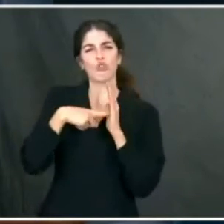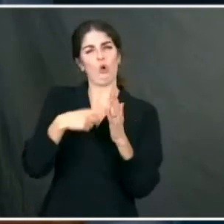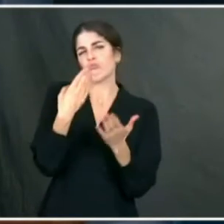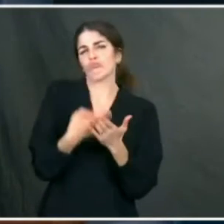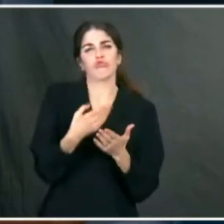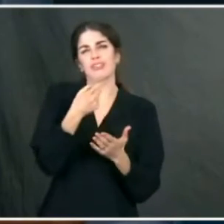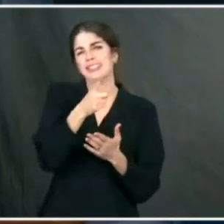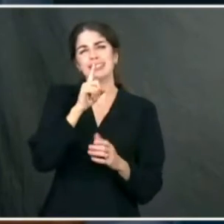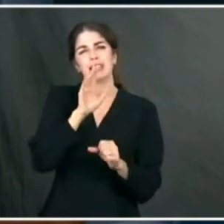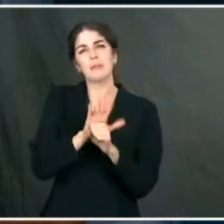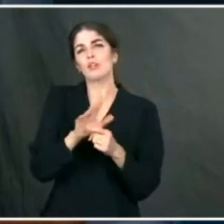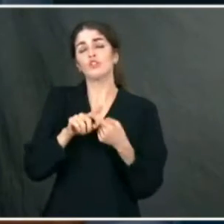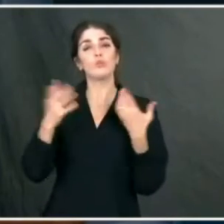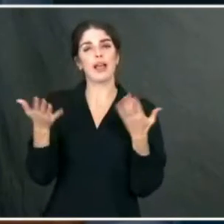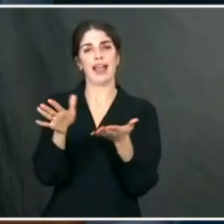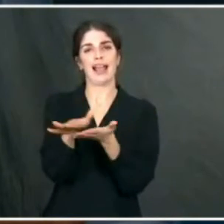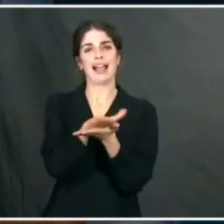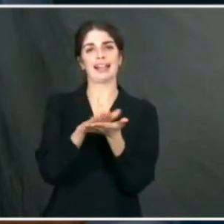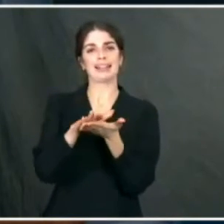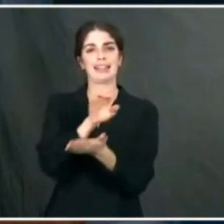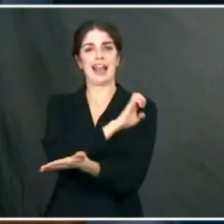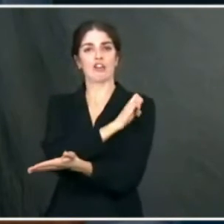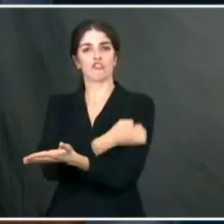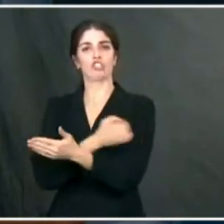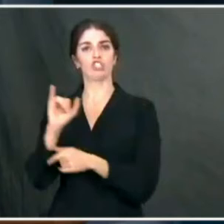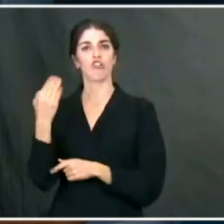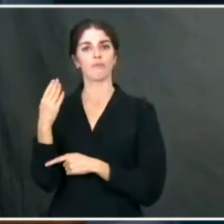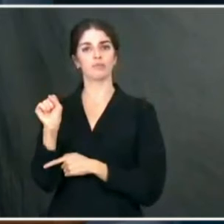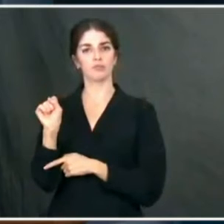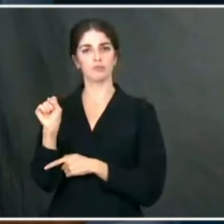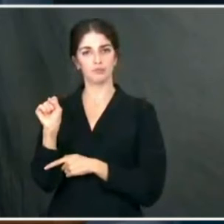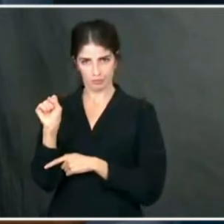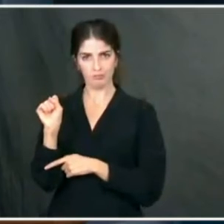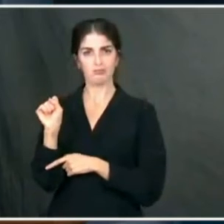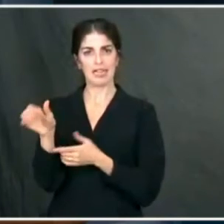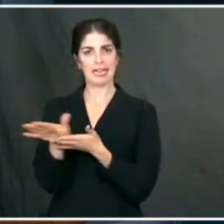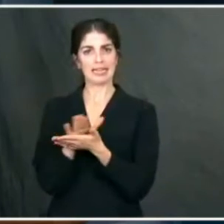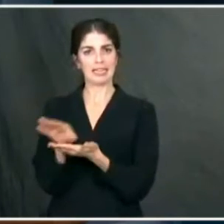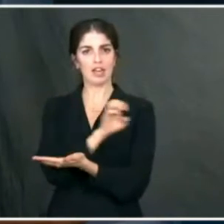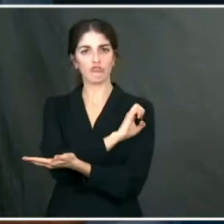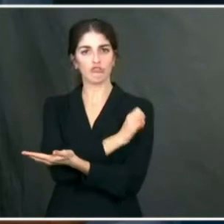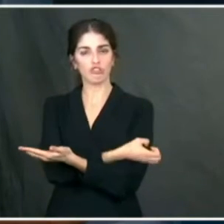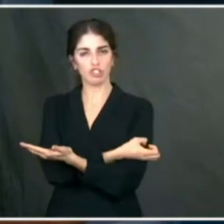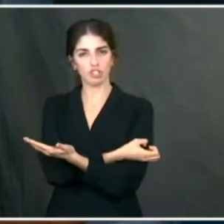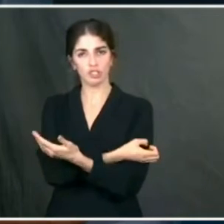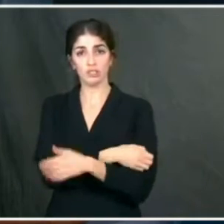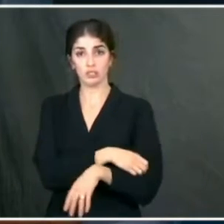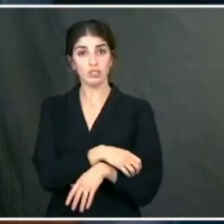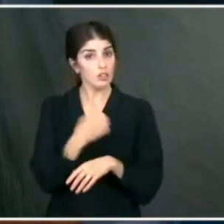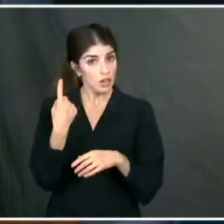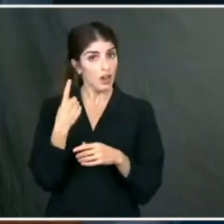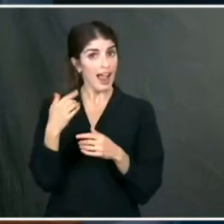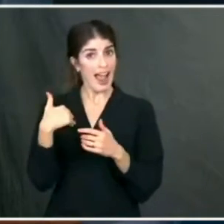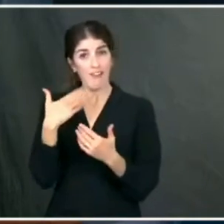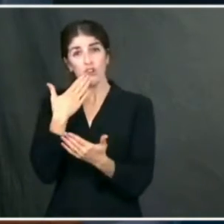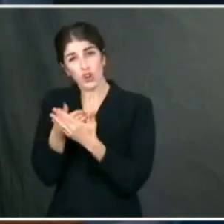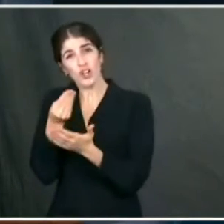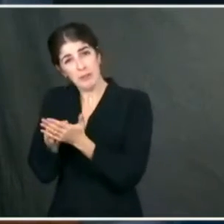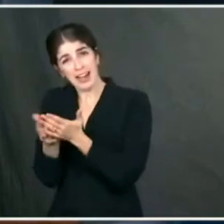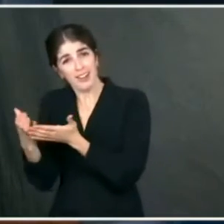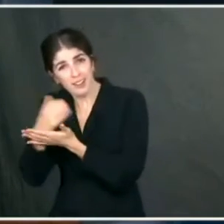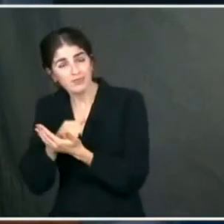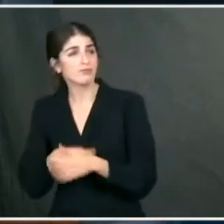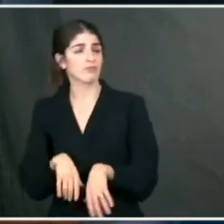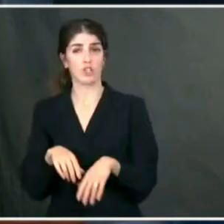clean energy jobs, to jobs that are not only good, high paying jobs, union